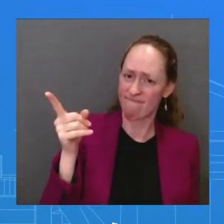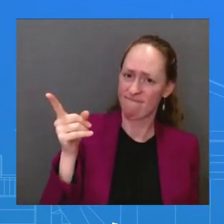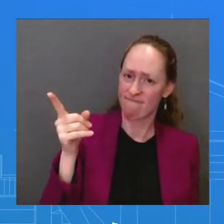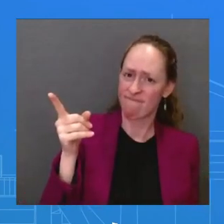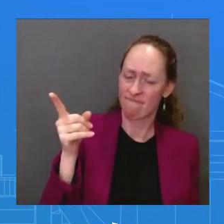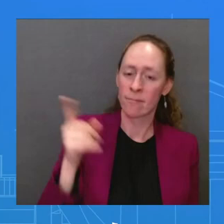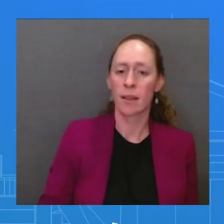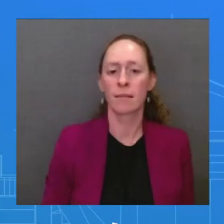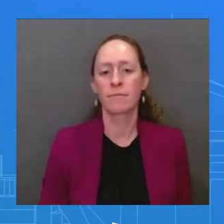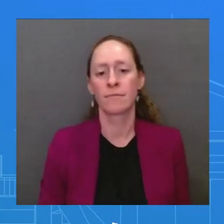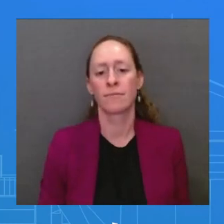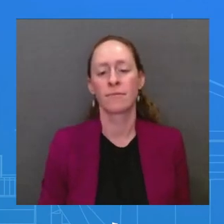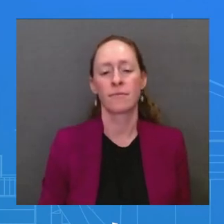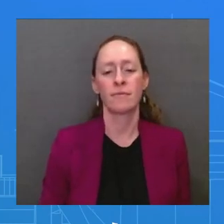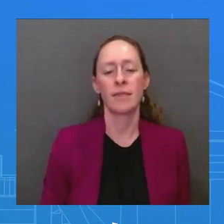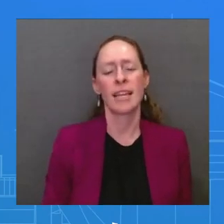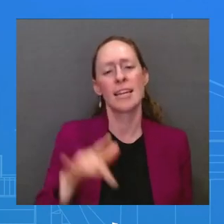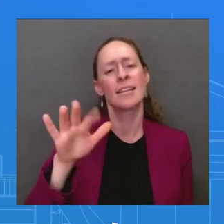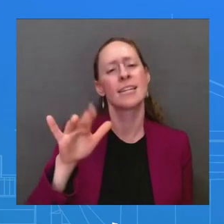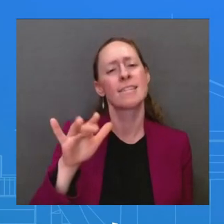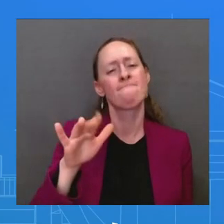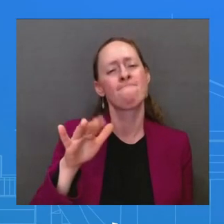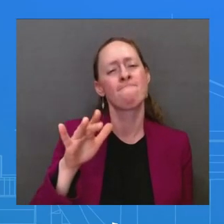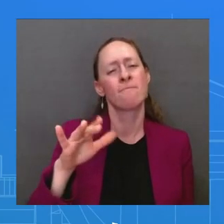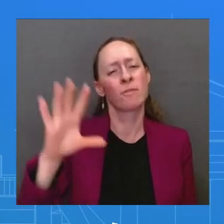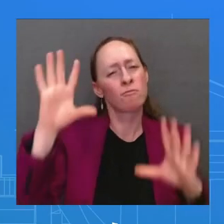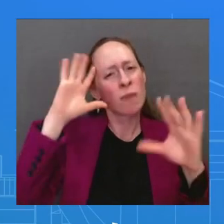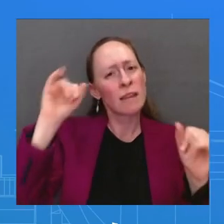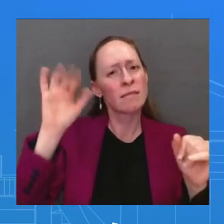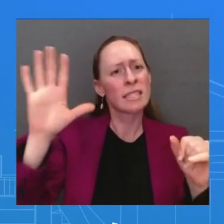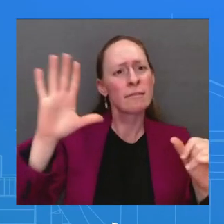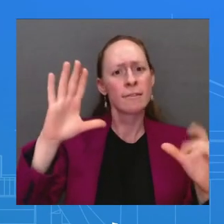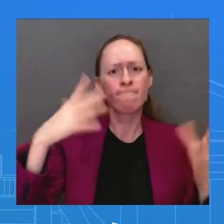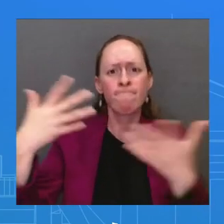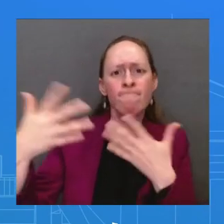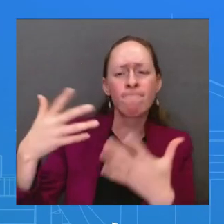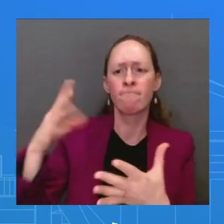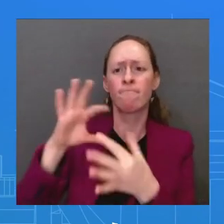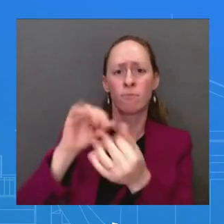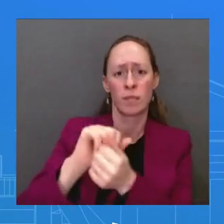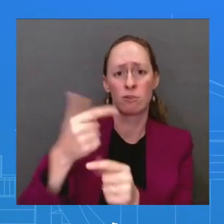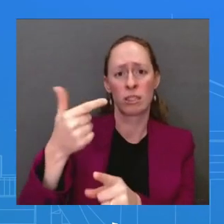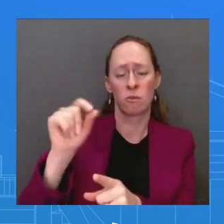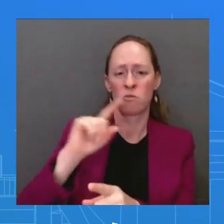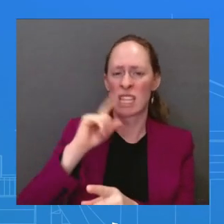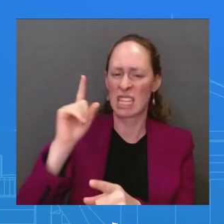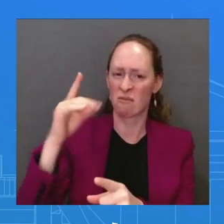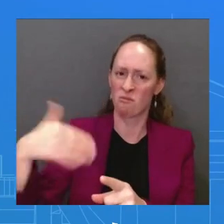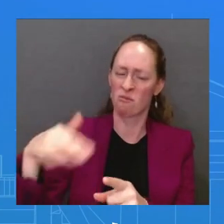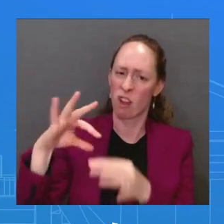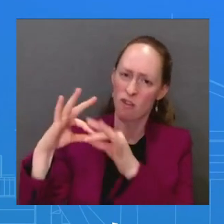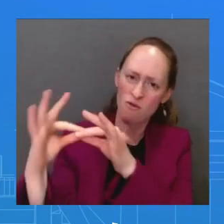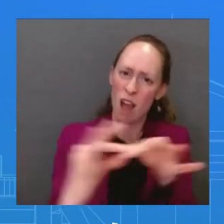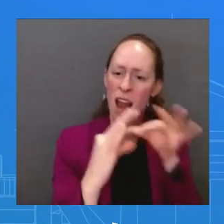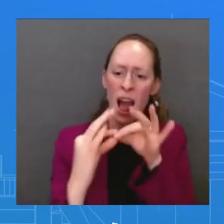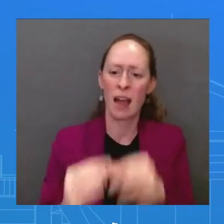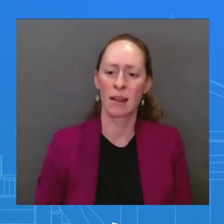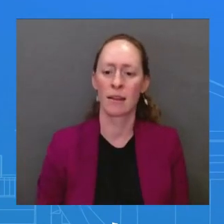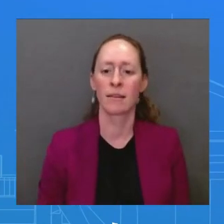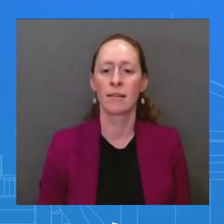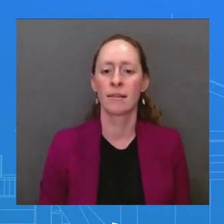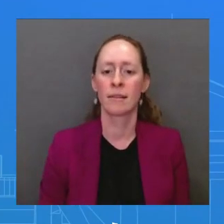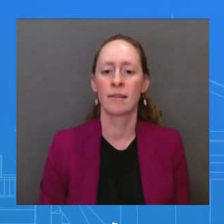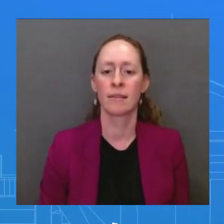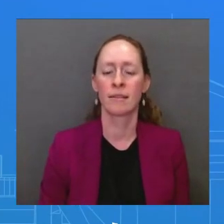going to be having at the G20. Why do you think it is that in a Wall Street Journal poll two-thirds of Democrats think President Biden is too old